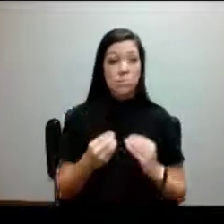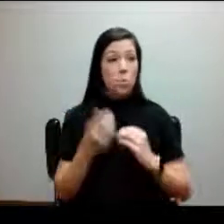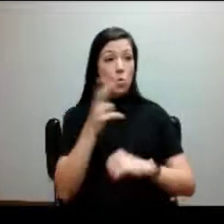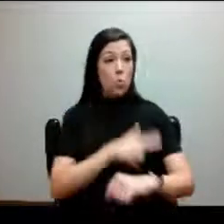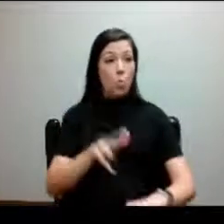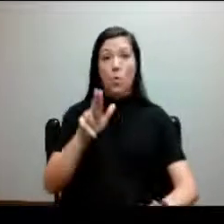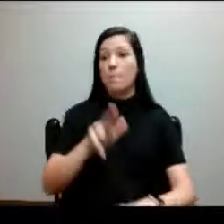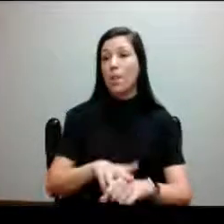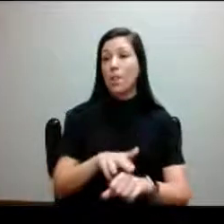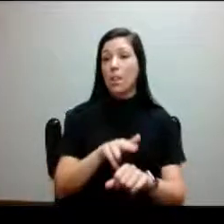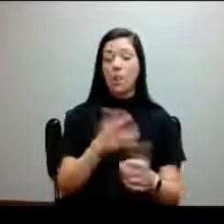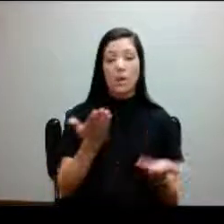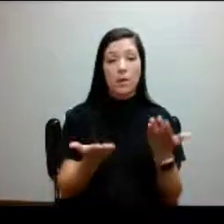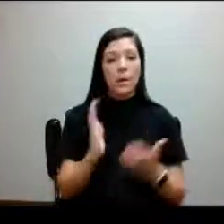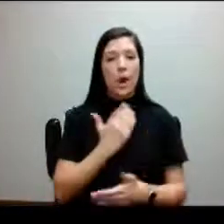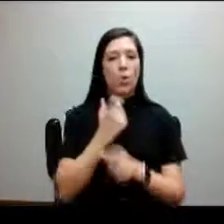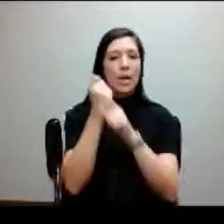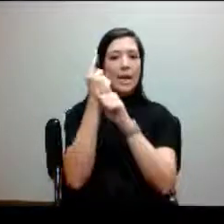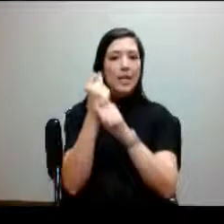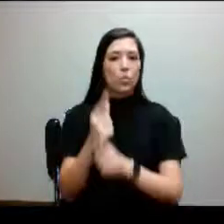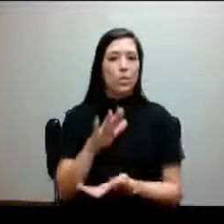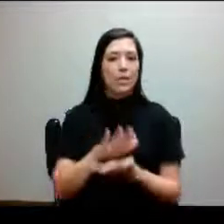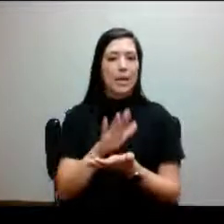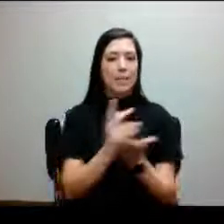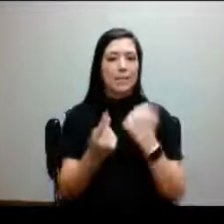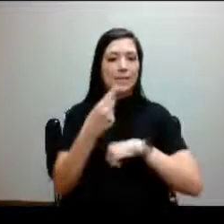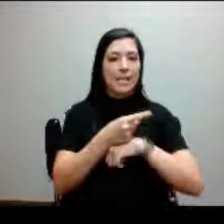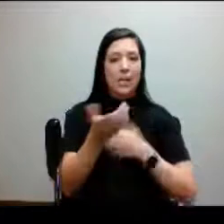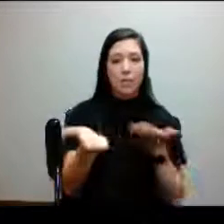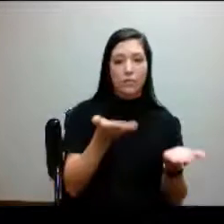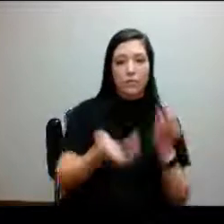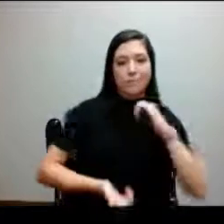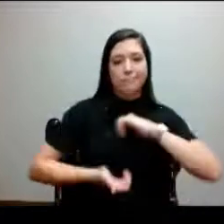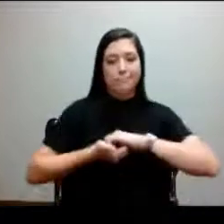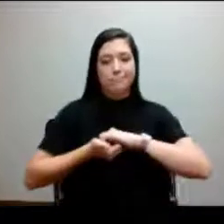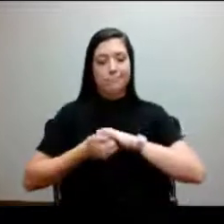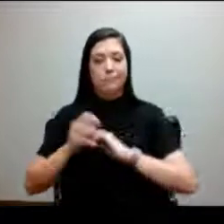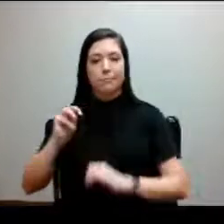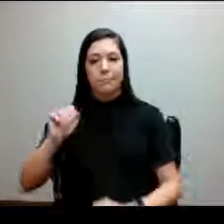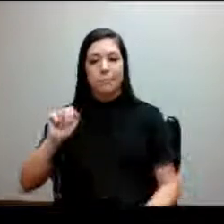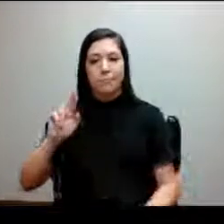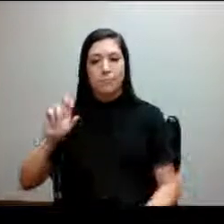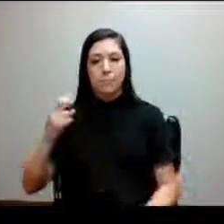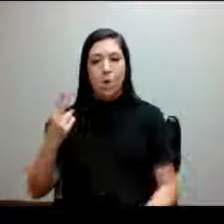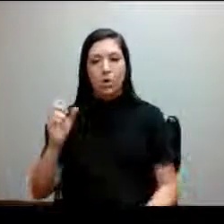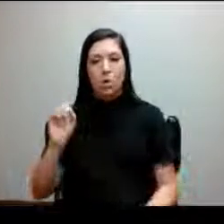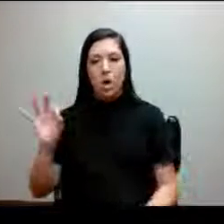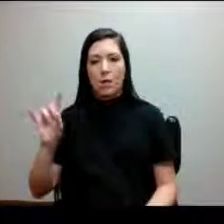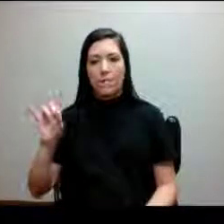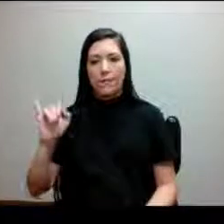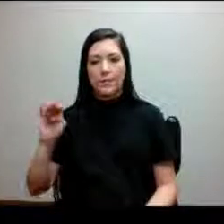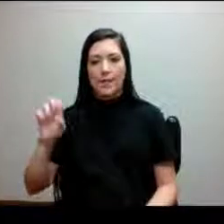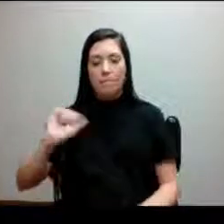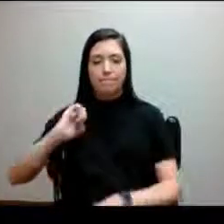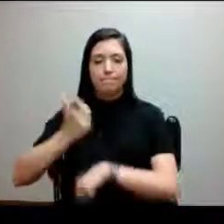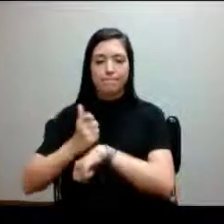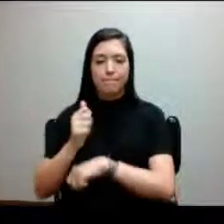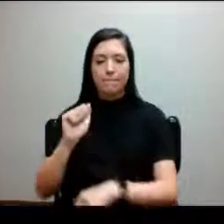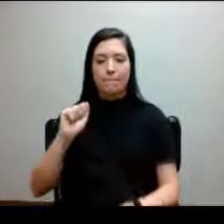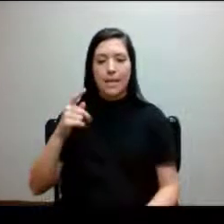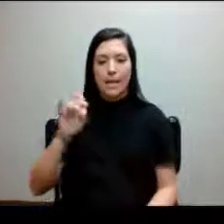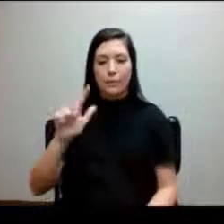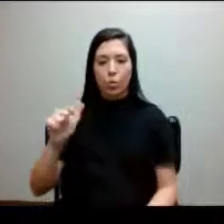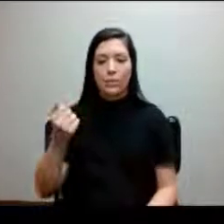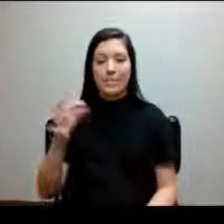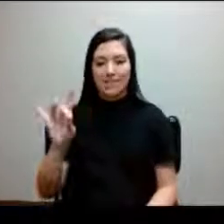our annual Campus Day of Service and partnership with the March of Dimes is scheduled for April 17th, 2021. And